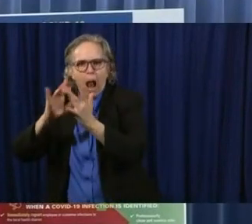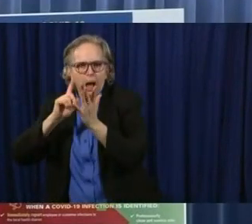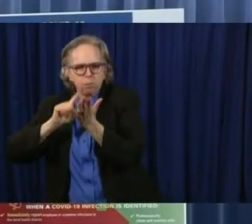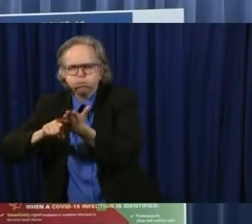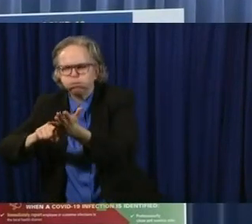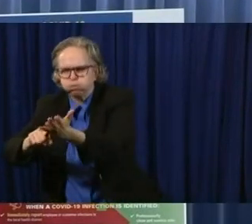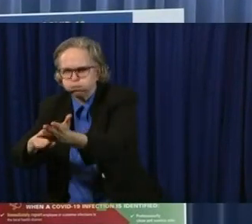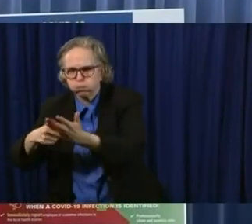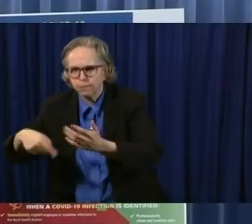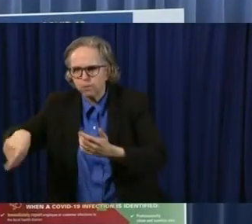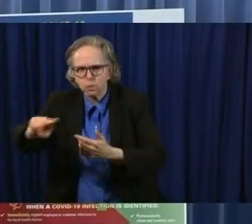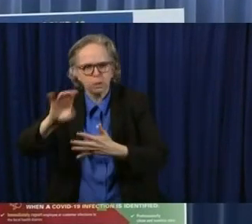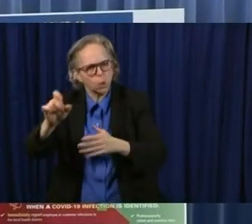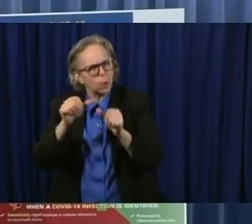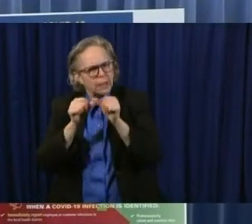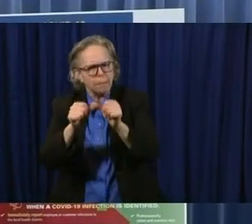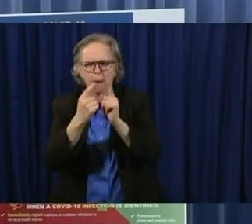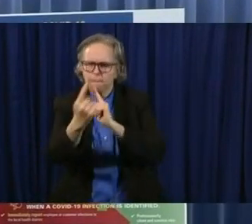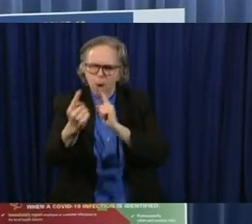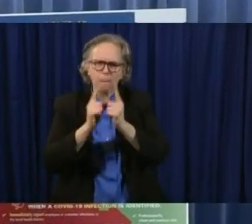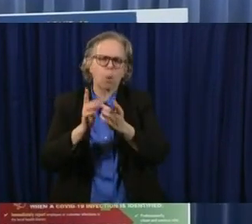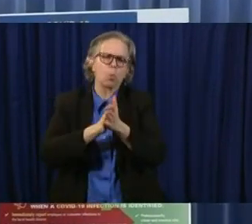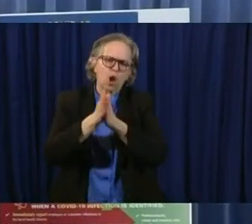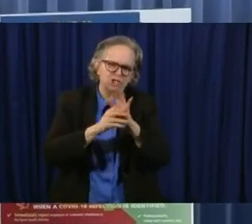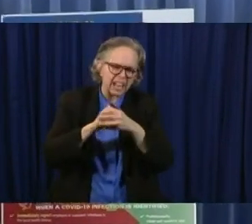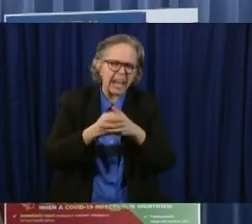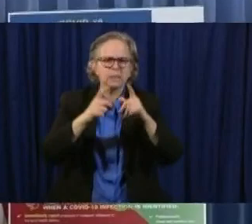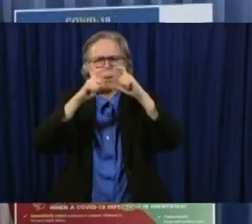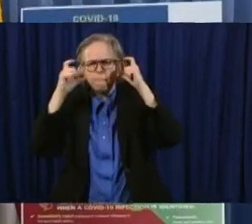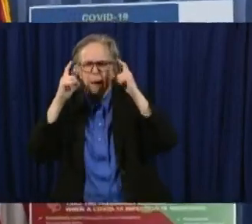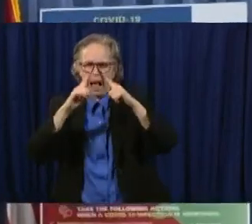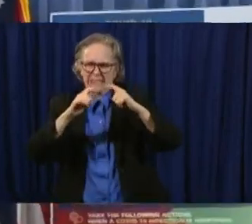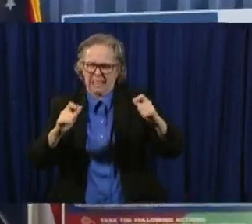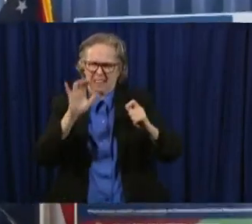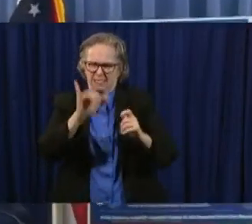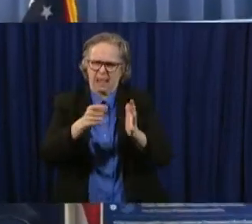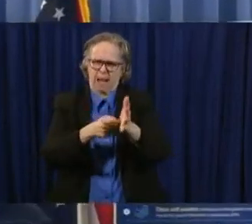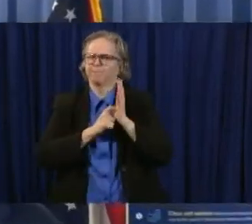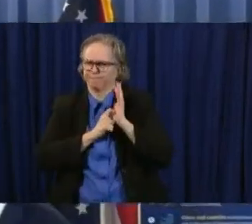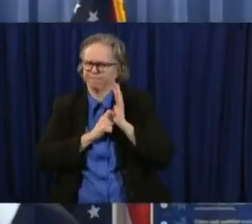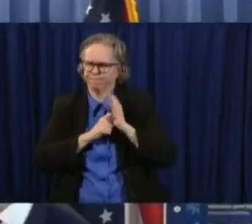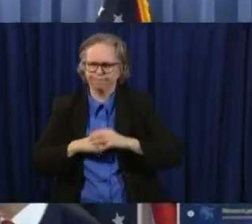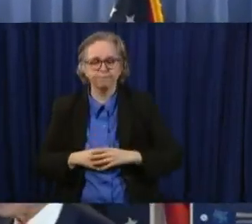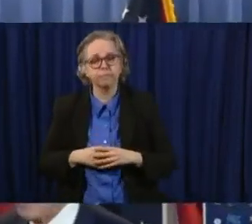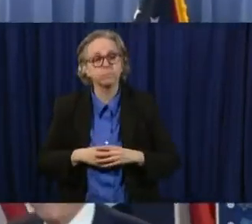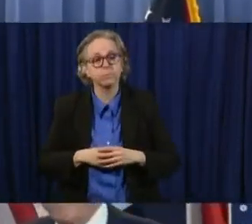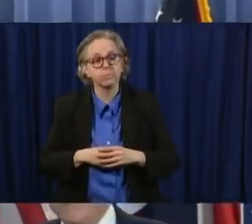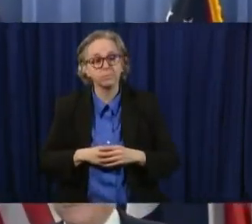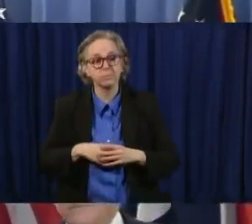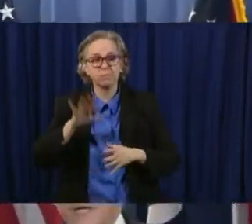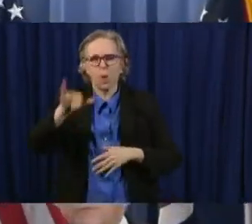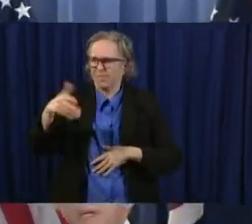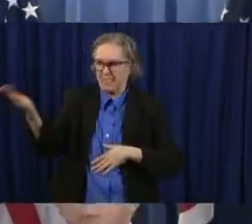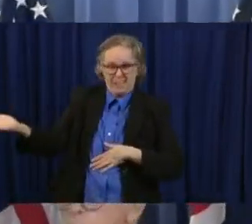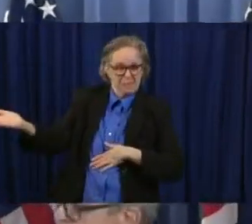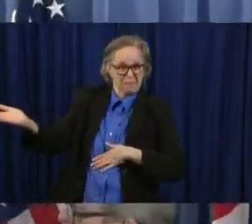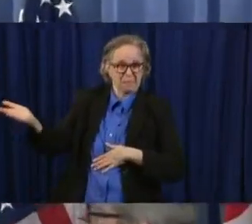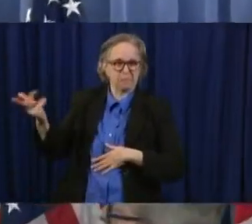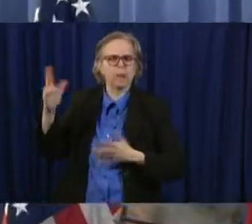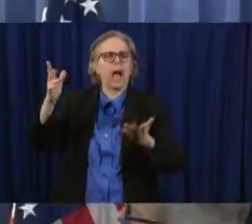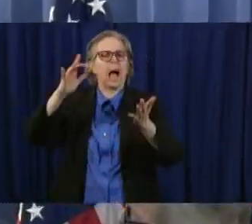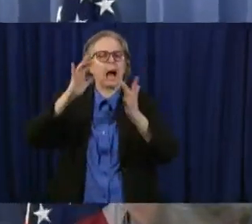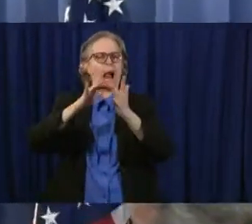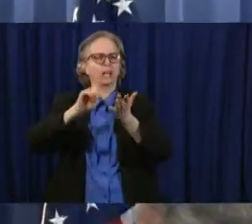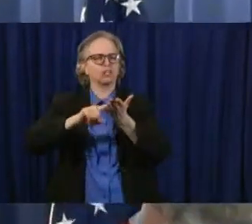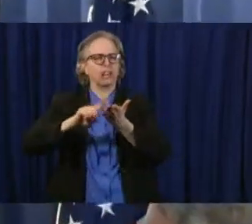separation and all the things that you have been doing. So this is the contact tracing workforce. It takes people.